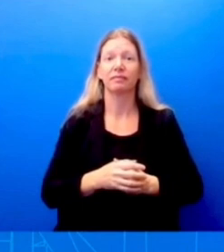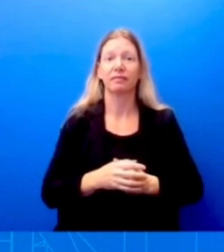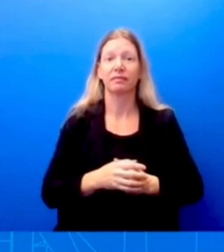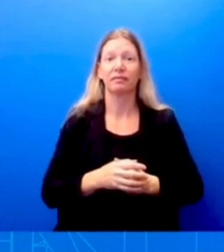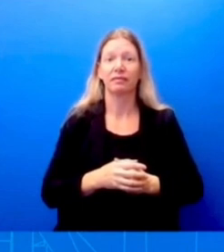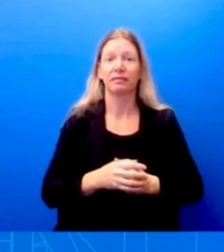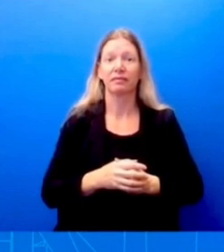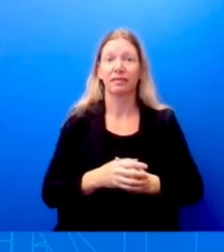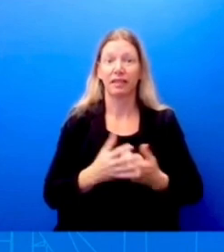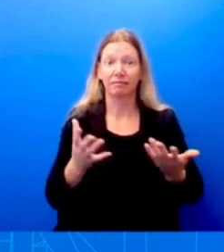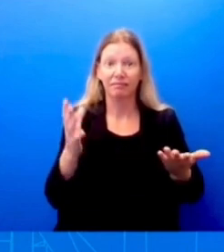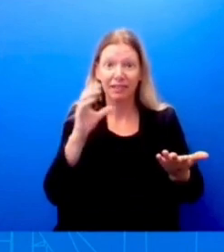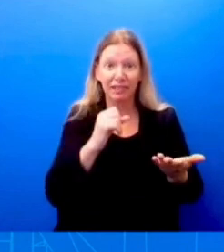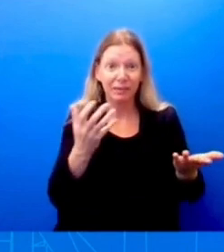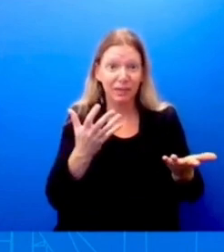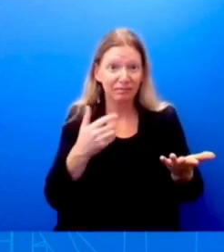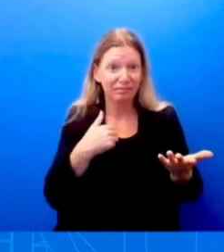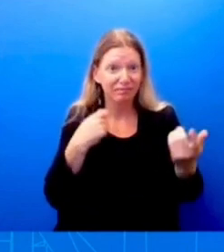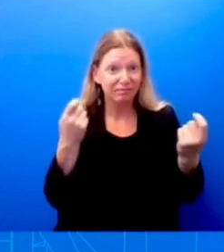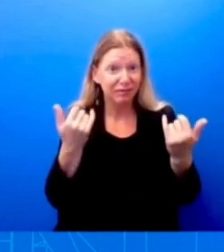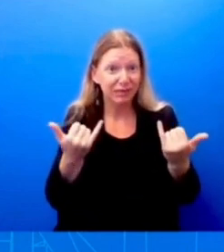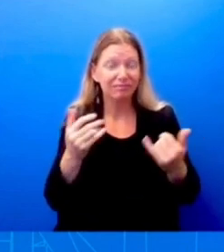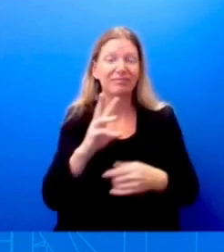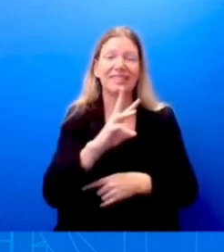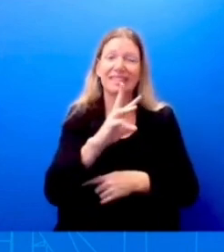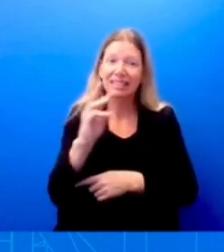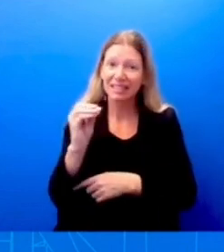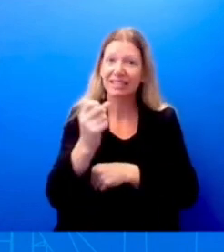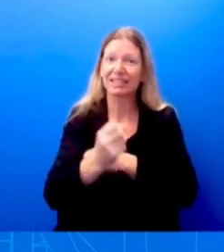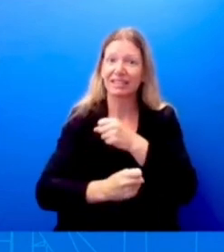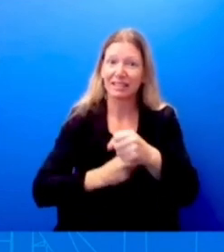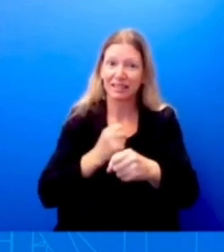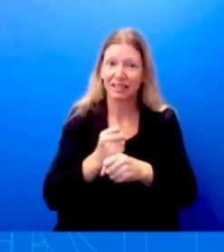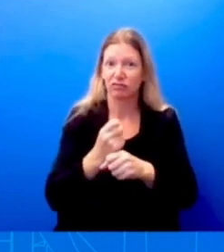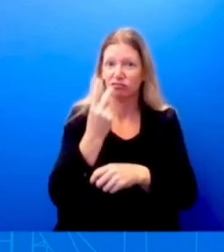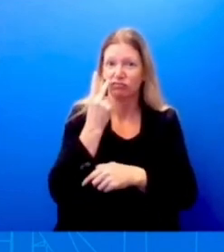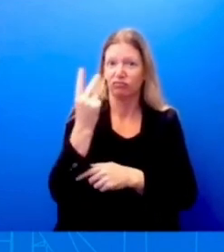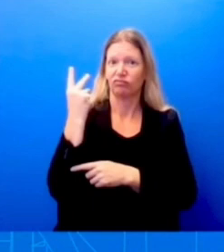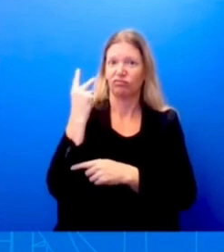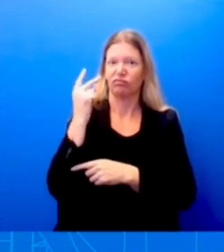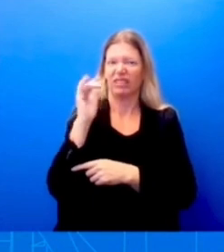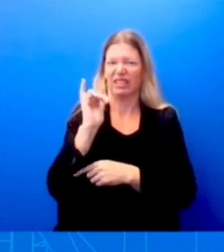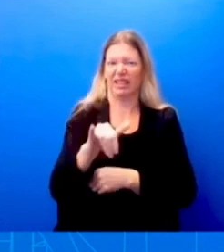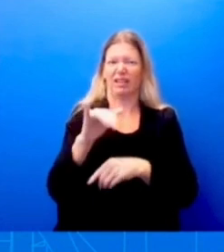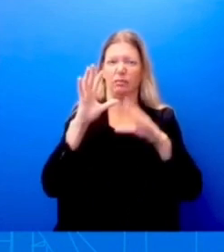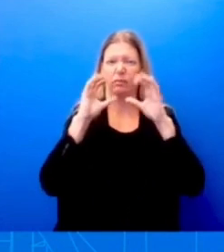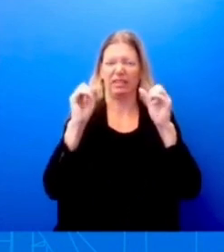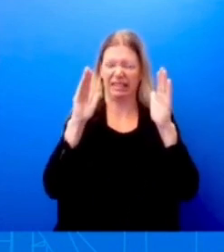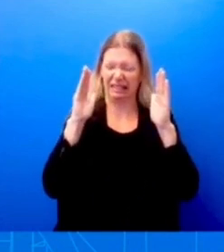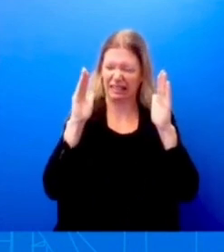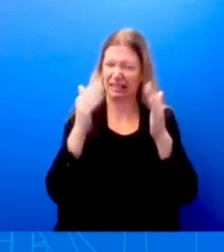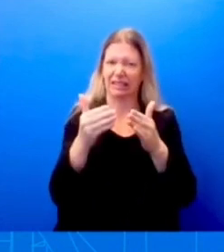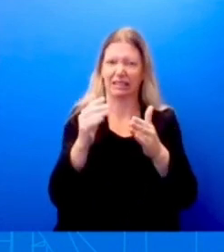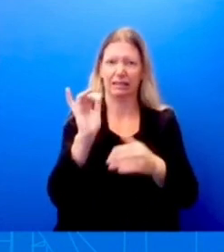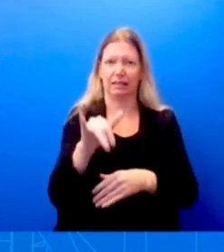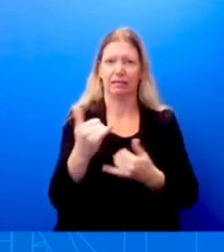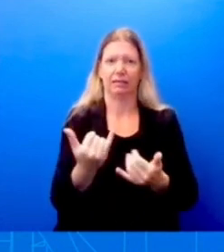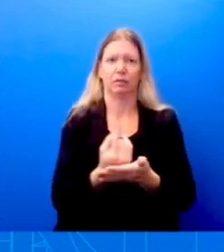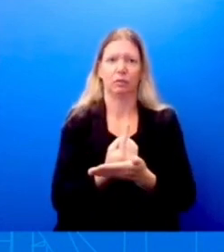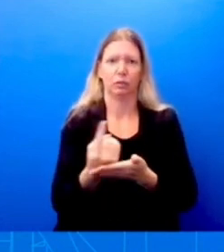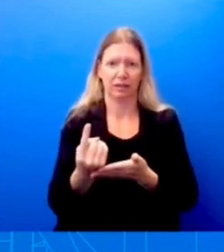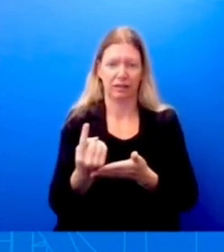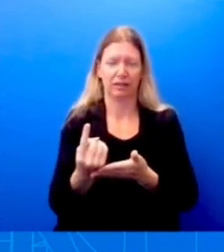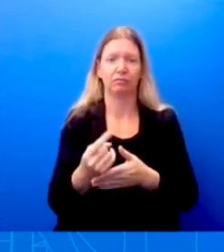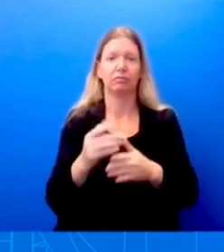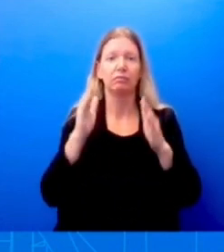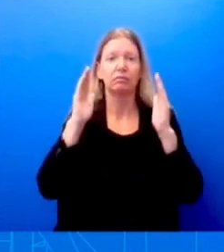commemorating today. That's what the President's going to focus on. Later this week, he's going to focus on lowering health care costs, which is something that this